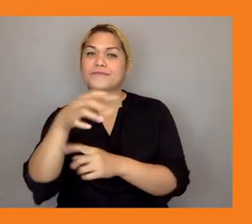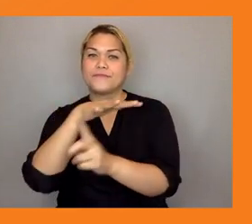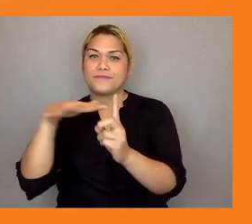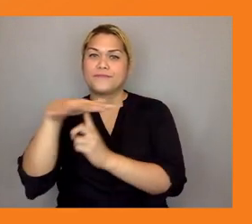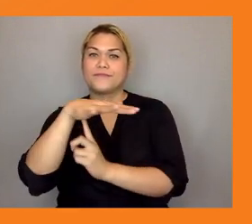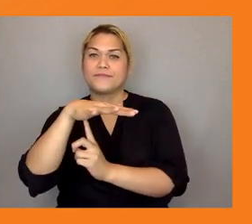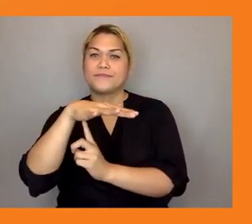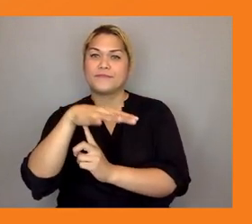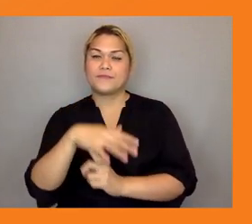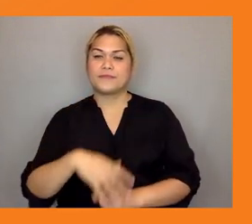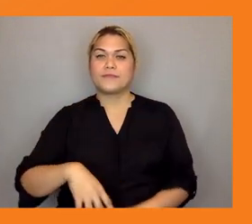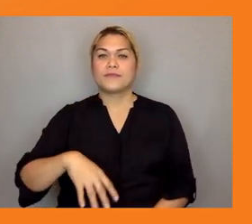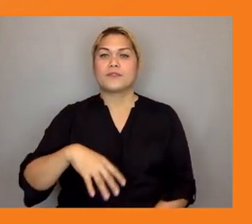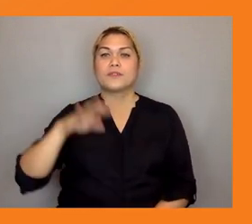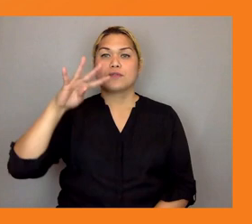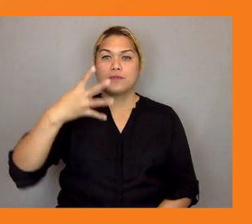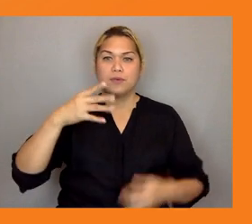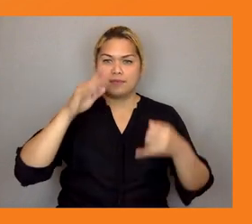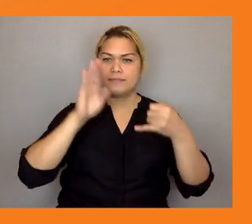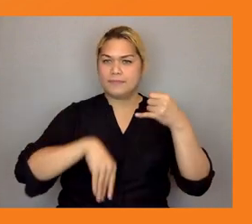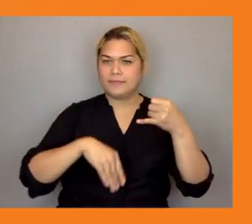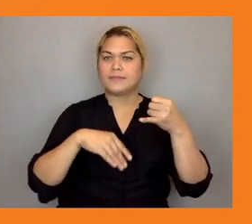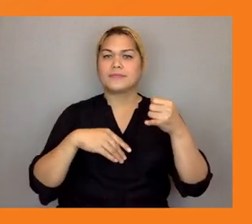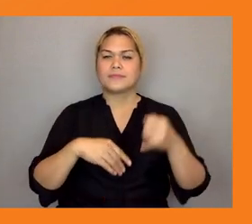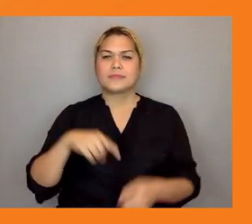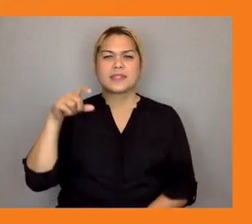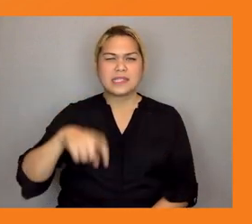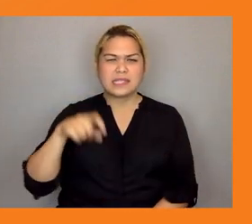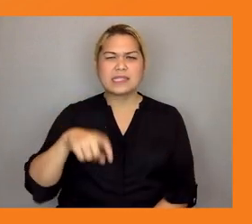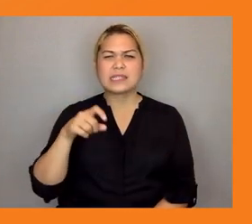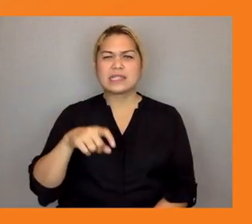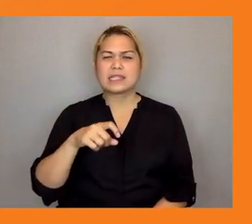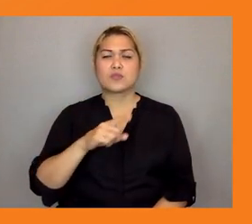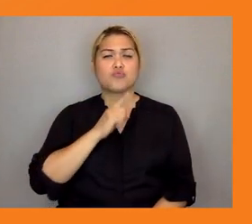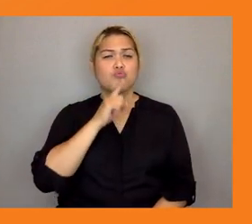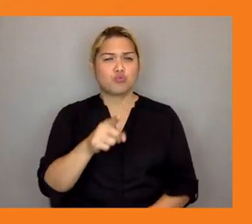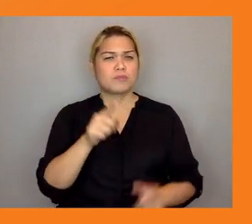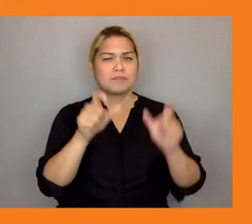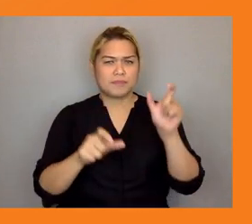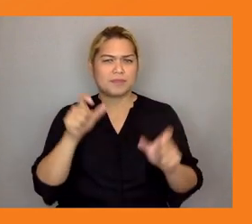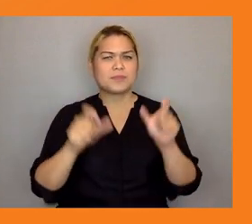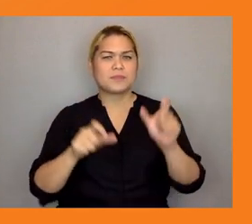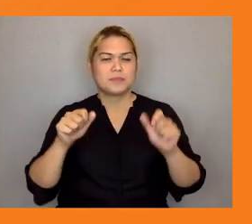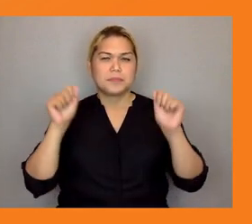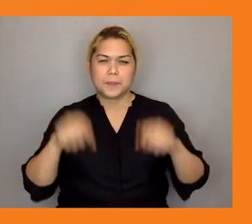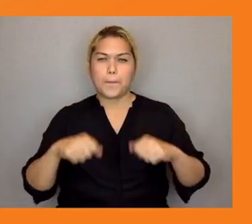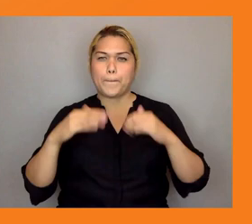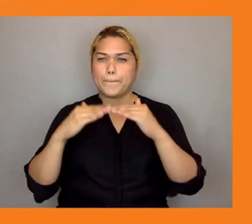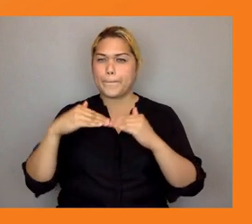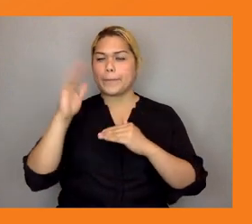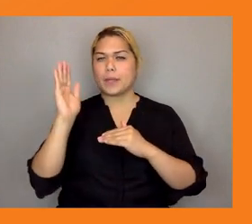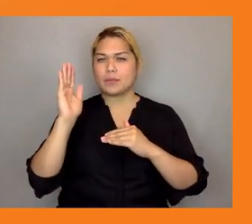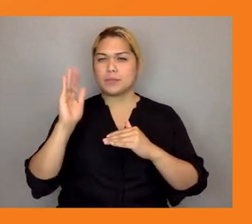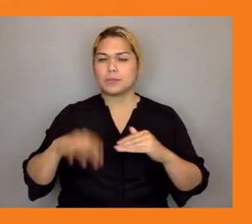can actively support young people's meaningful engagement in social dialogue on a just transition efforts to create a more